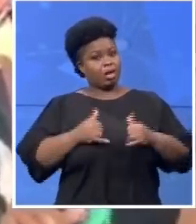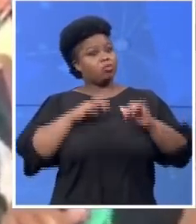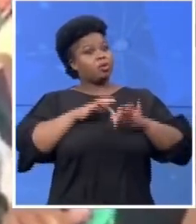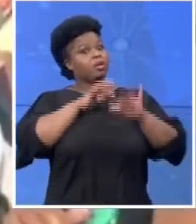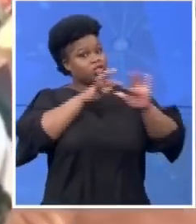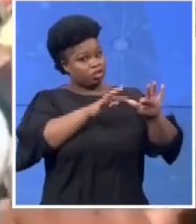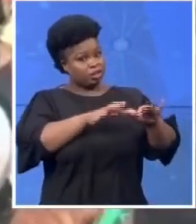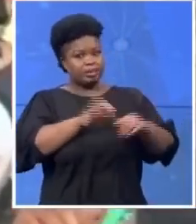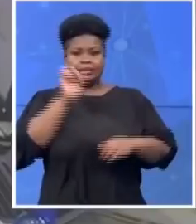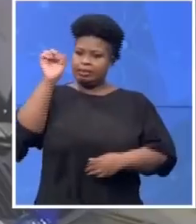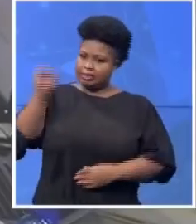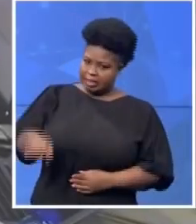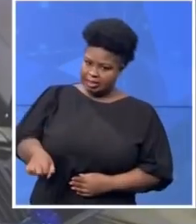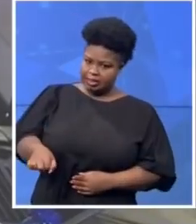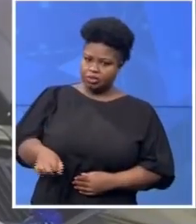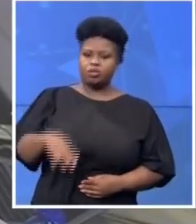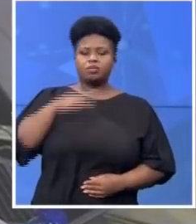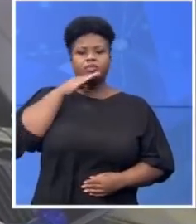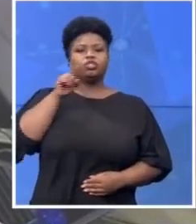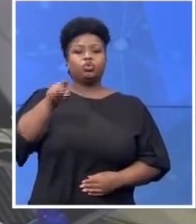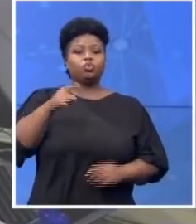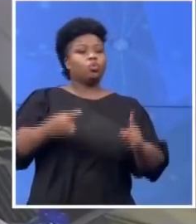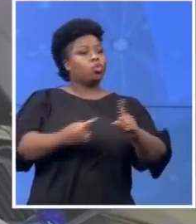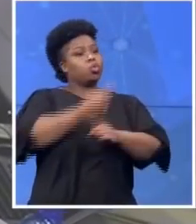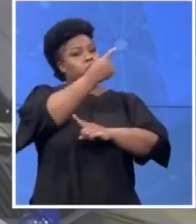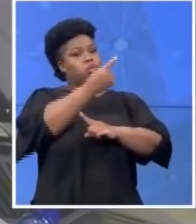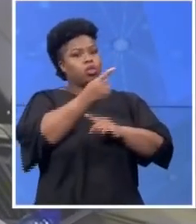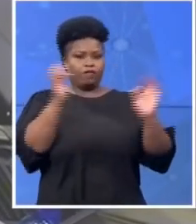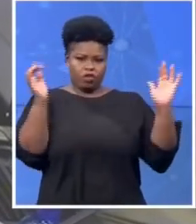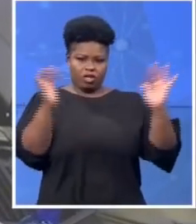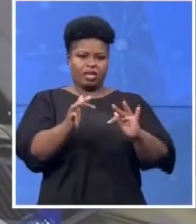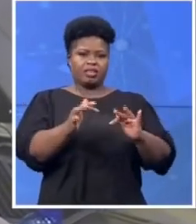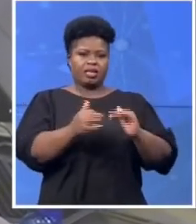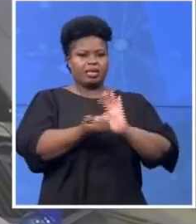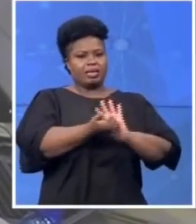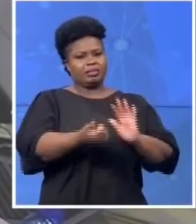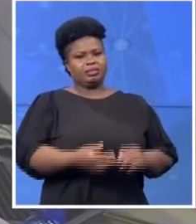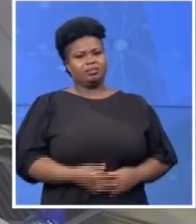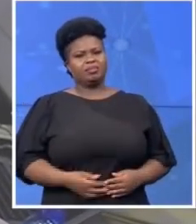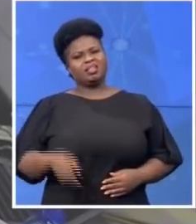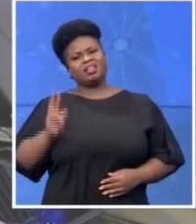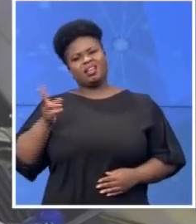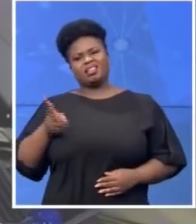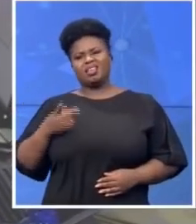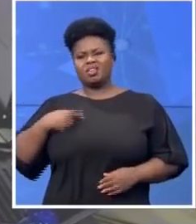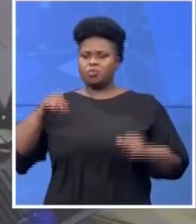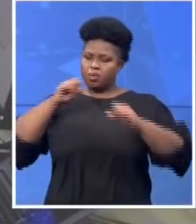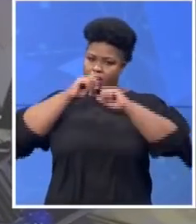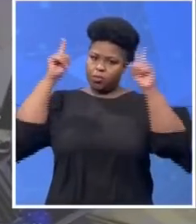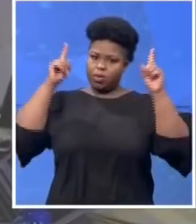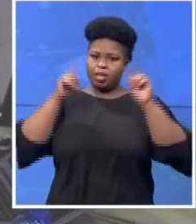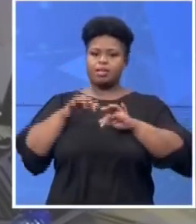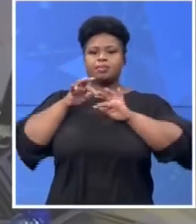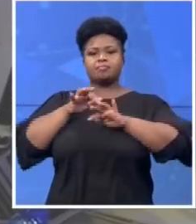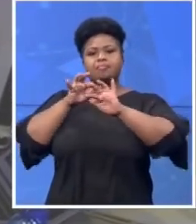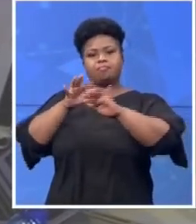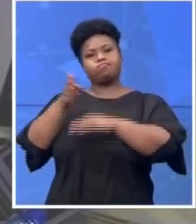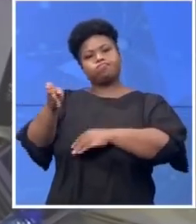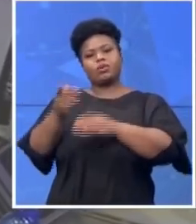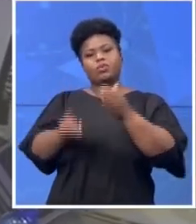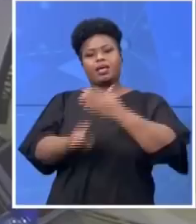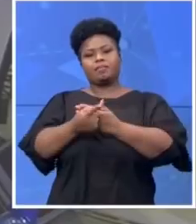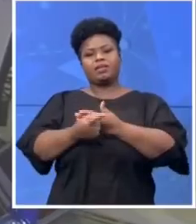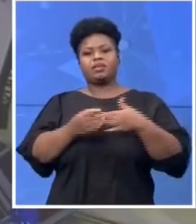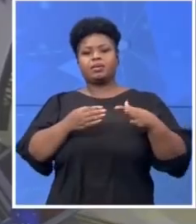the gathering act. We're also aware that the protest is being led by a member, a councillor, a ward councillor